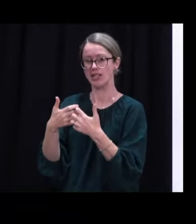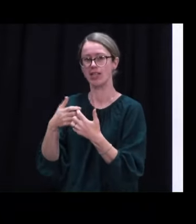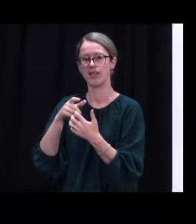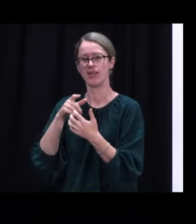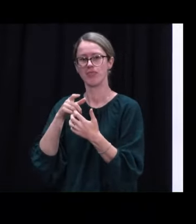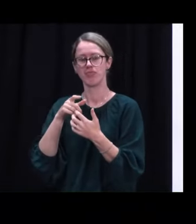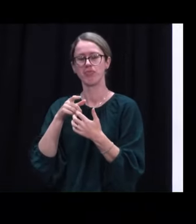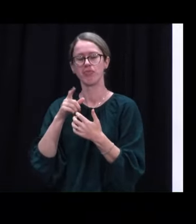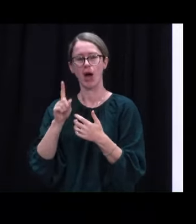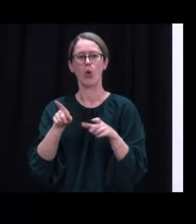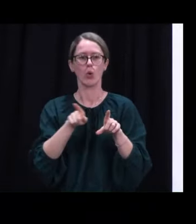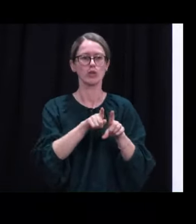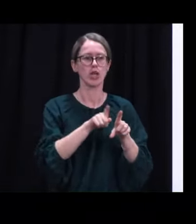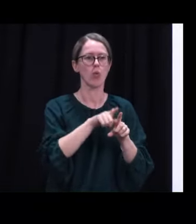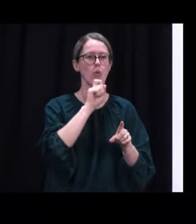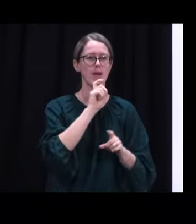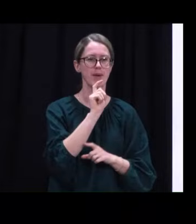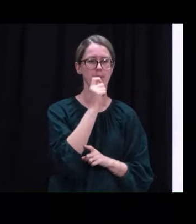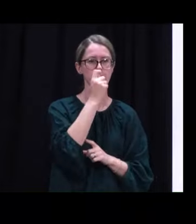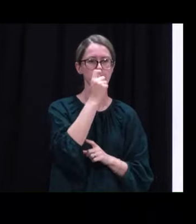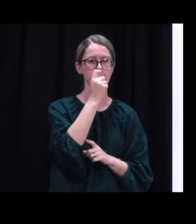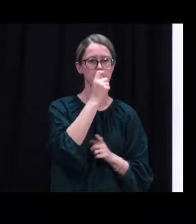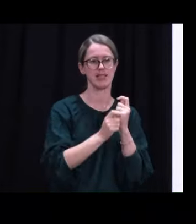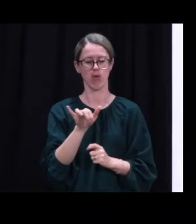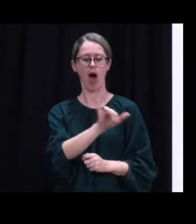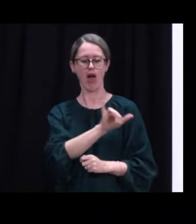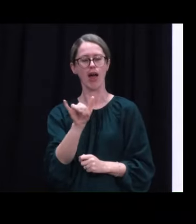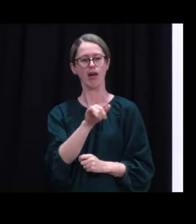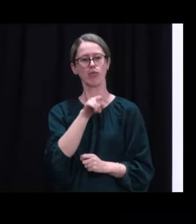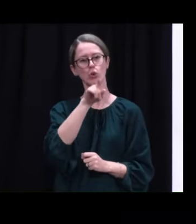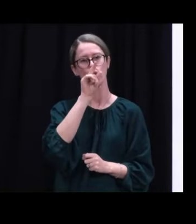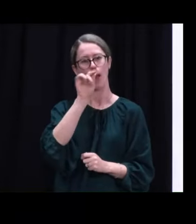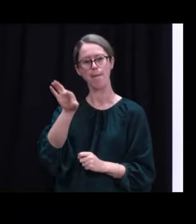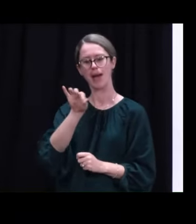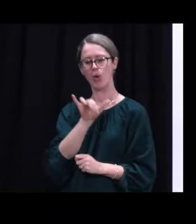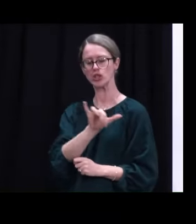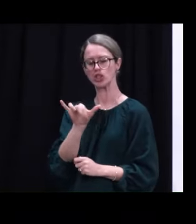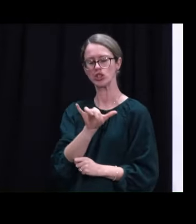complementary to the PCR-based nasopharyngeal swabbing.